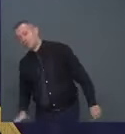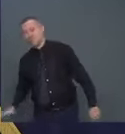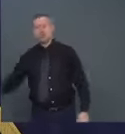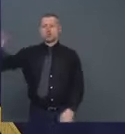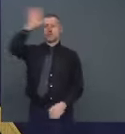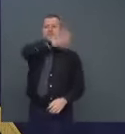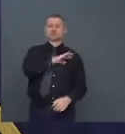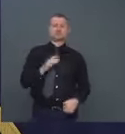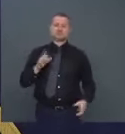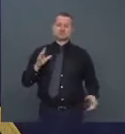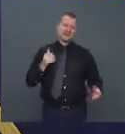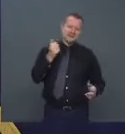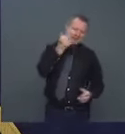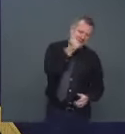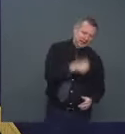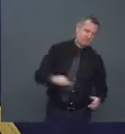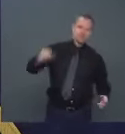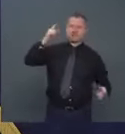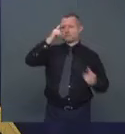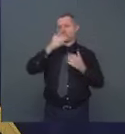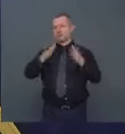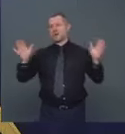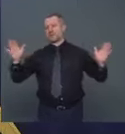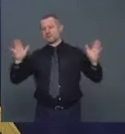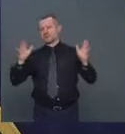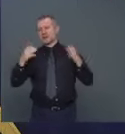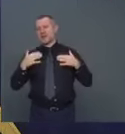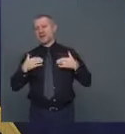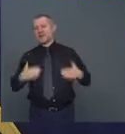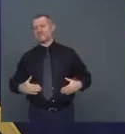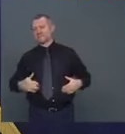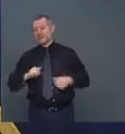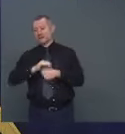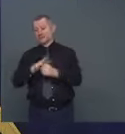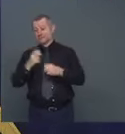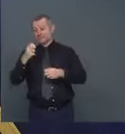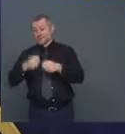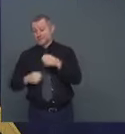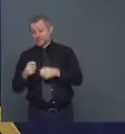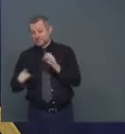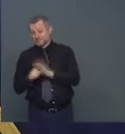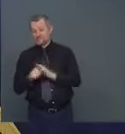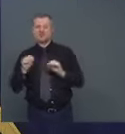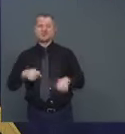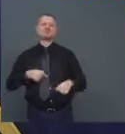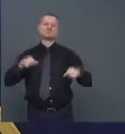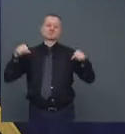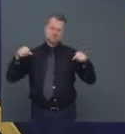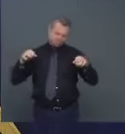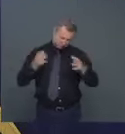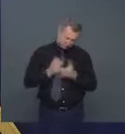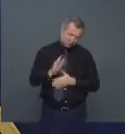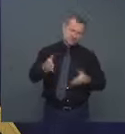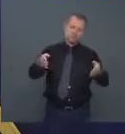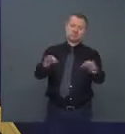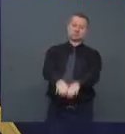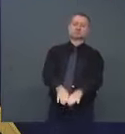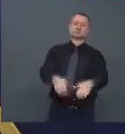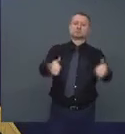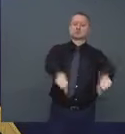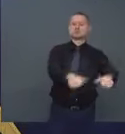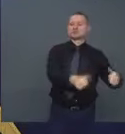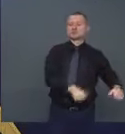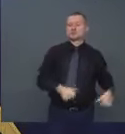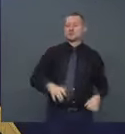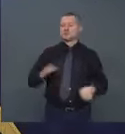public health COVID related matter, period. State can close schools. State can close businesses. State can, uh,